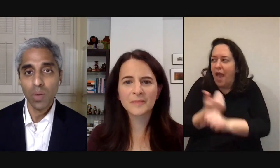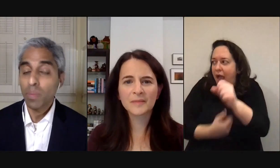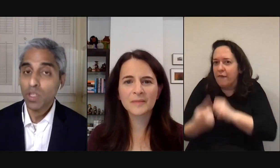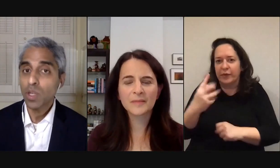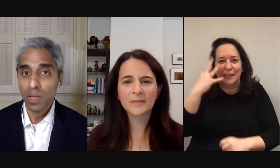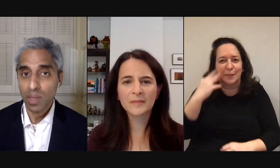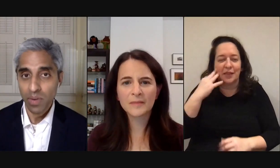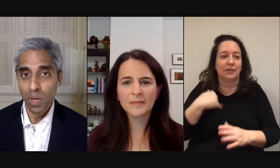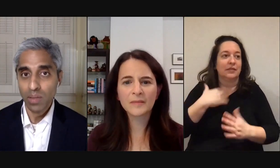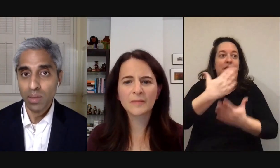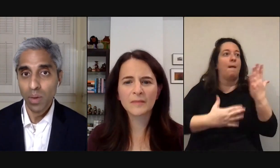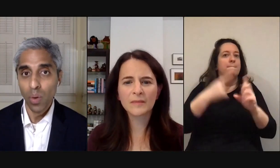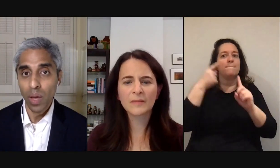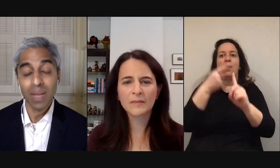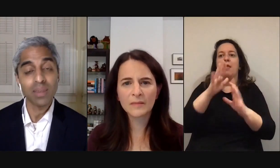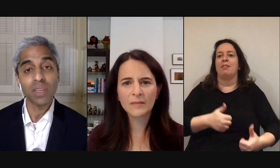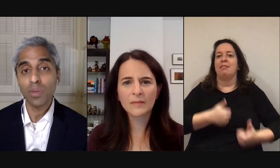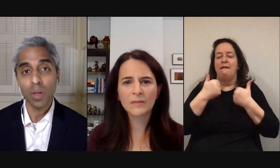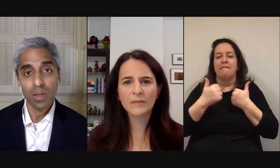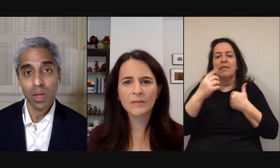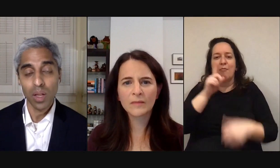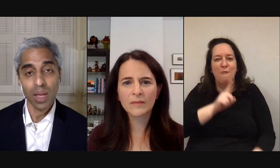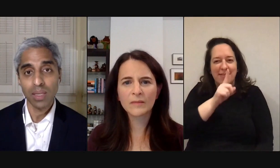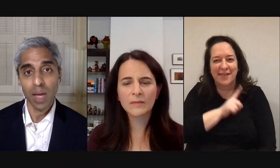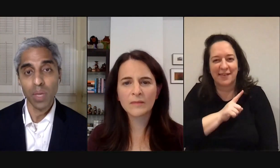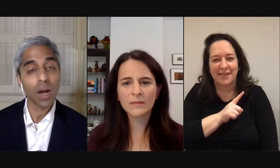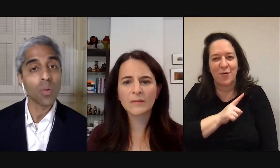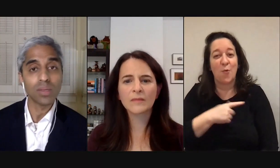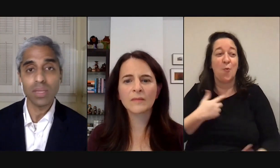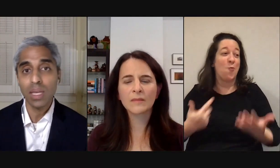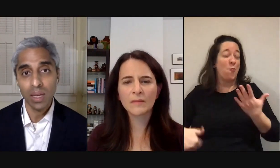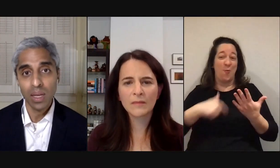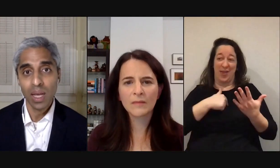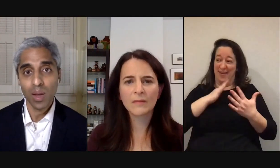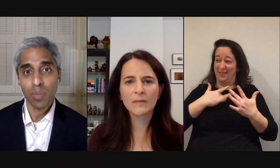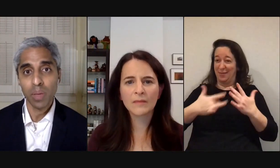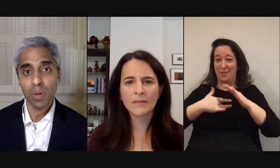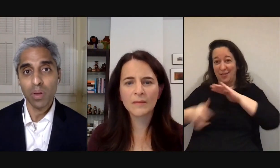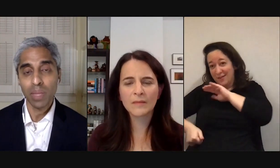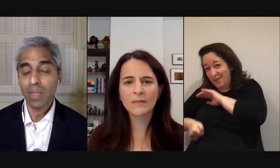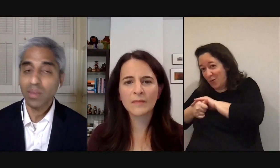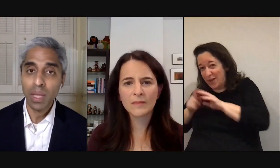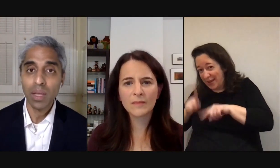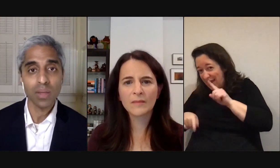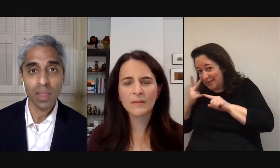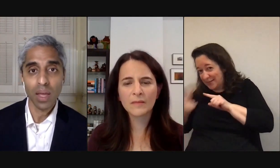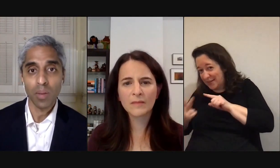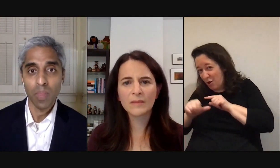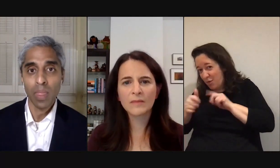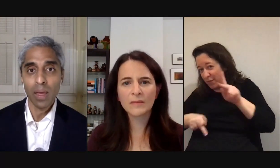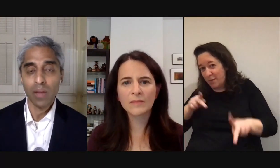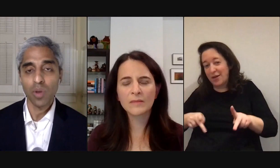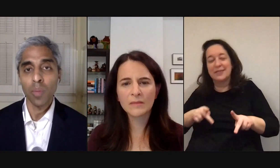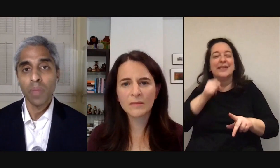we may show it in different ways and but it's invisible a lot of the time we can't always see it in other people that doesn't mean it's not